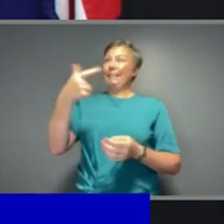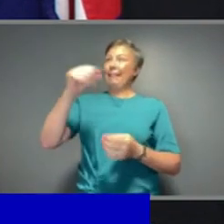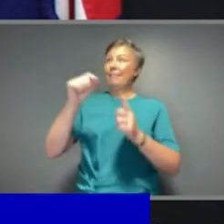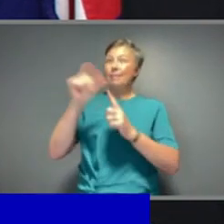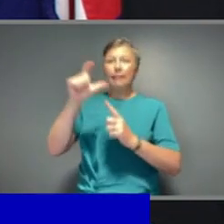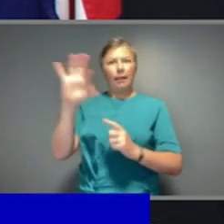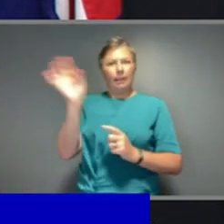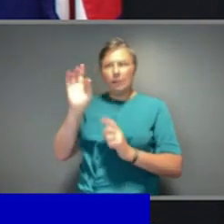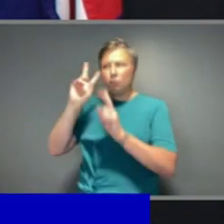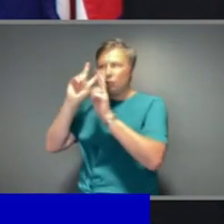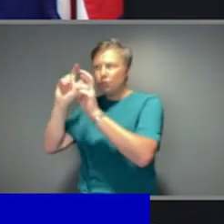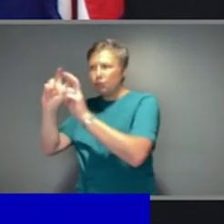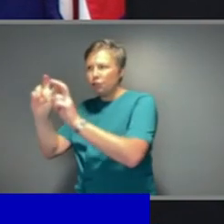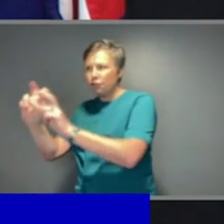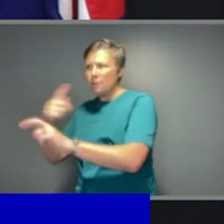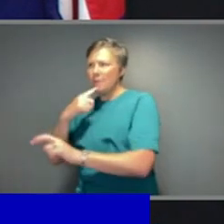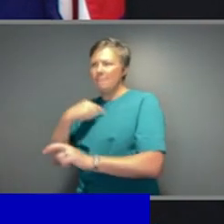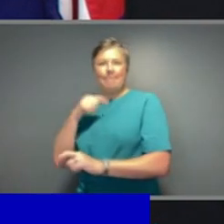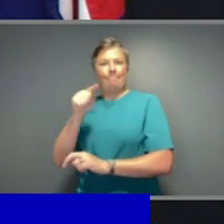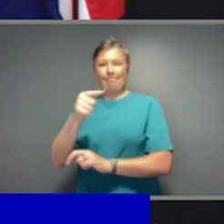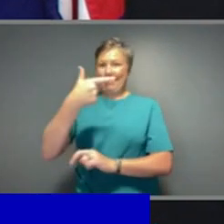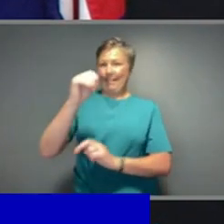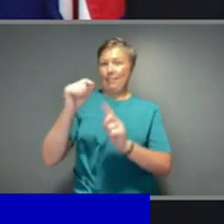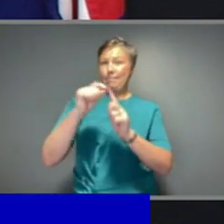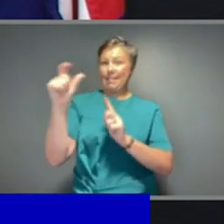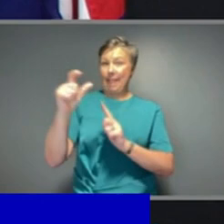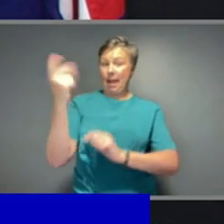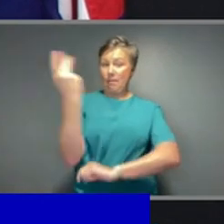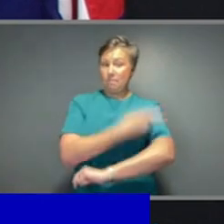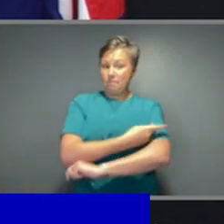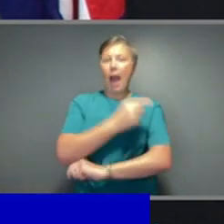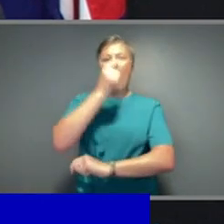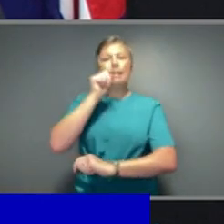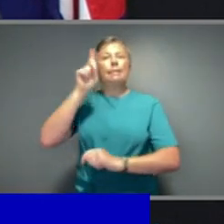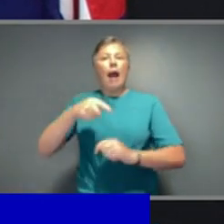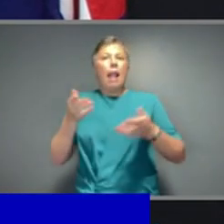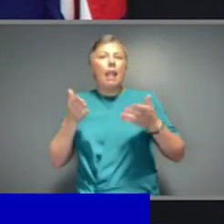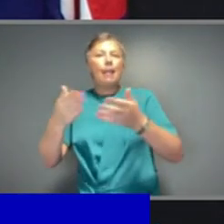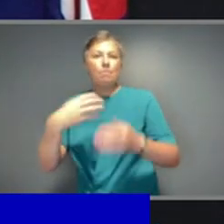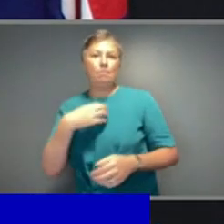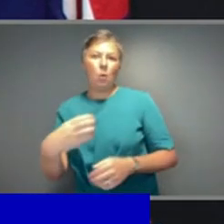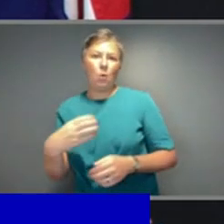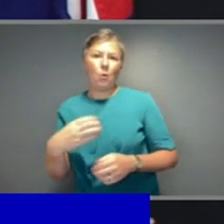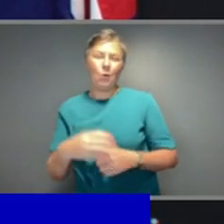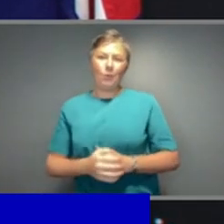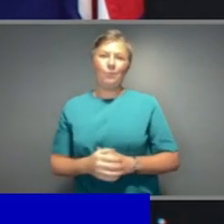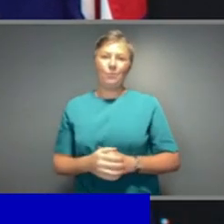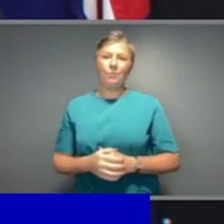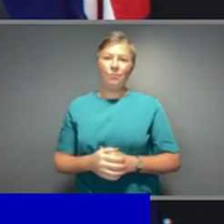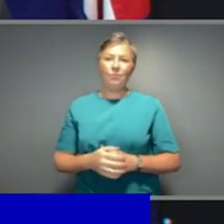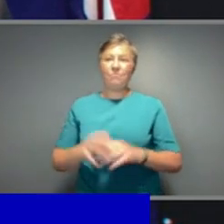been well served over these more than 18 months, as we have charted our own Australian way through this pandemic.